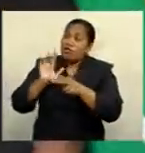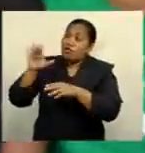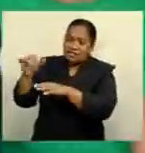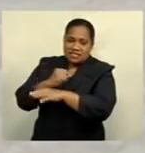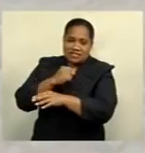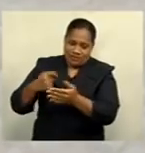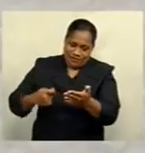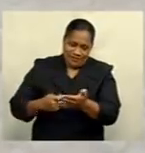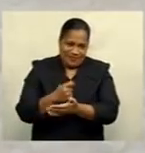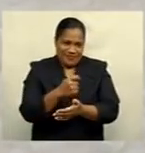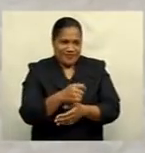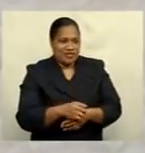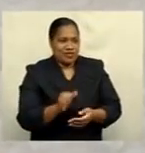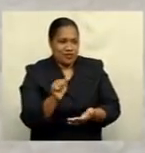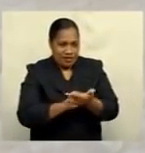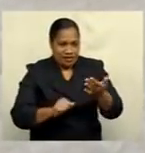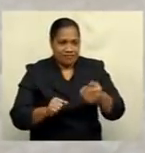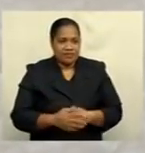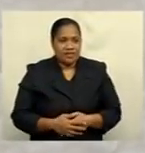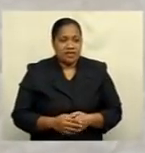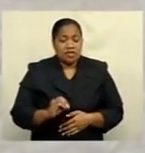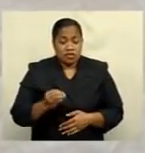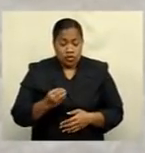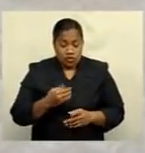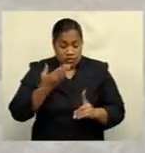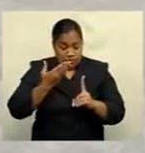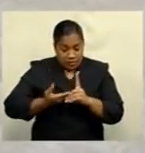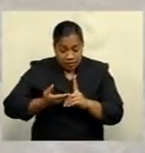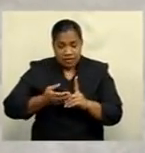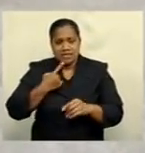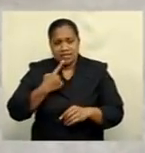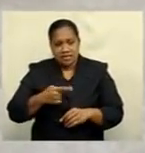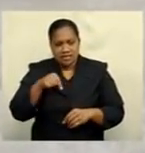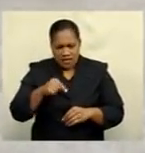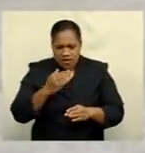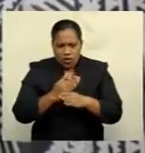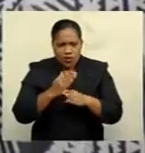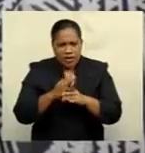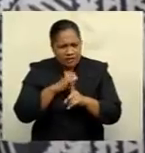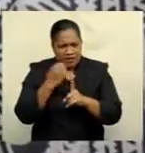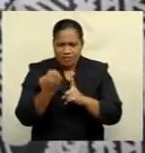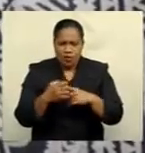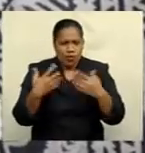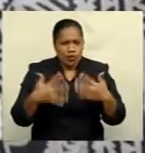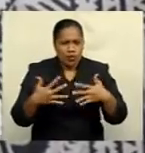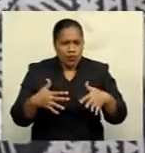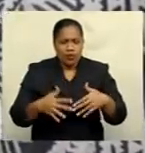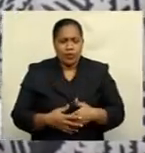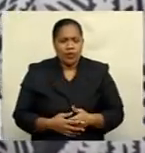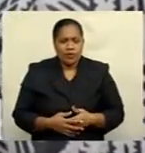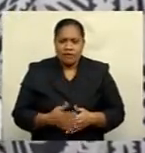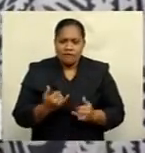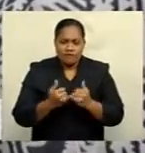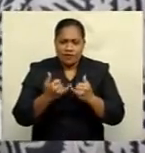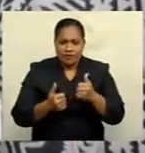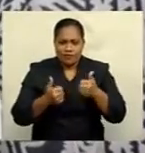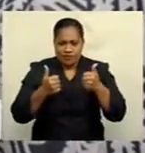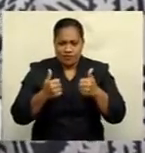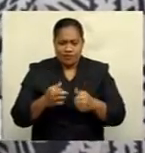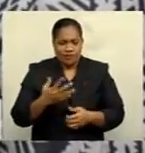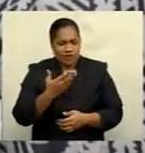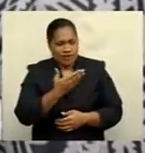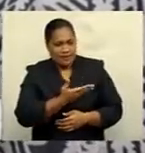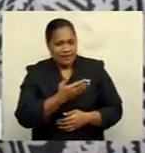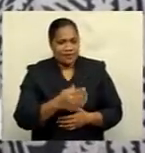High School, says this working environment is very educational for him. I spent wisely. I was able to buy some stuff